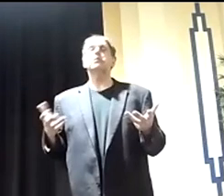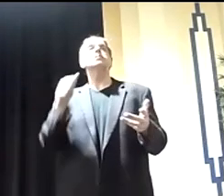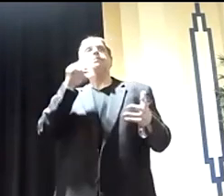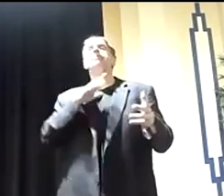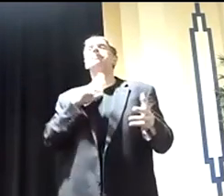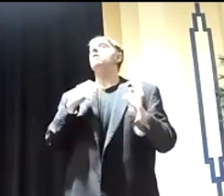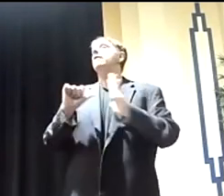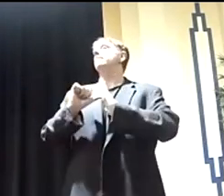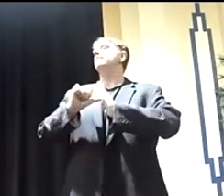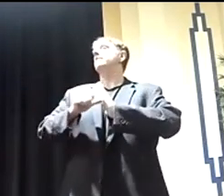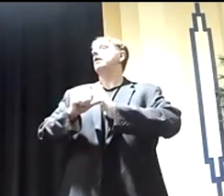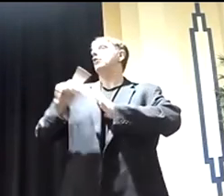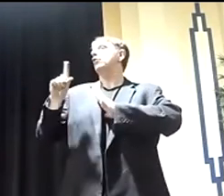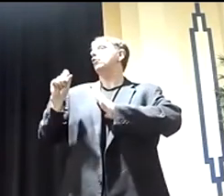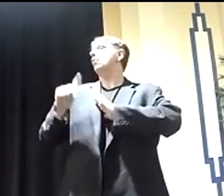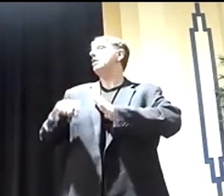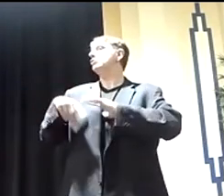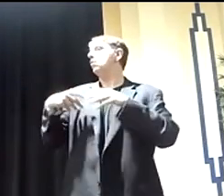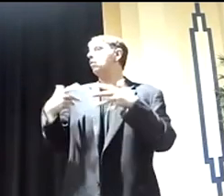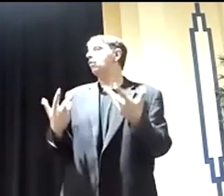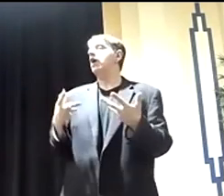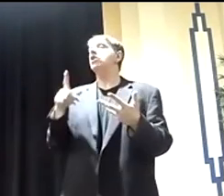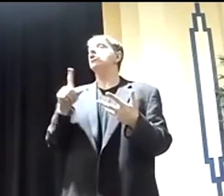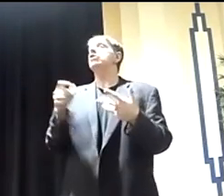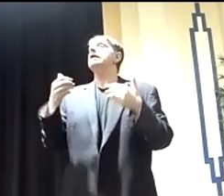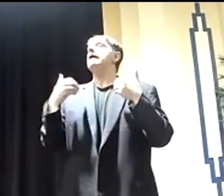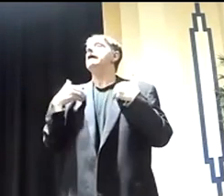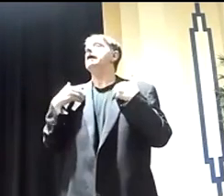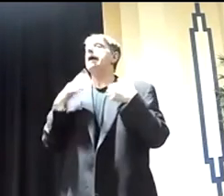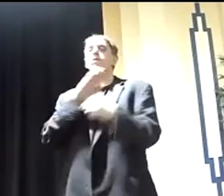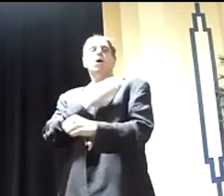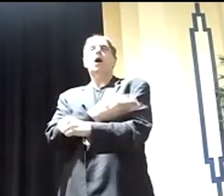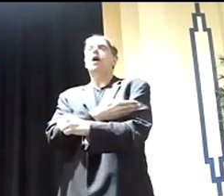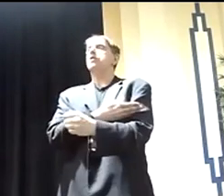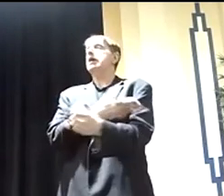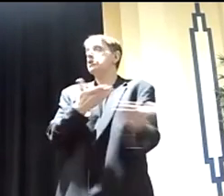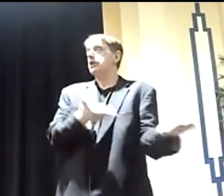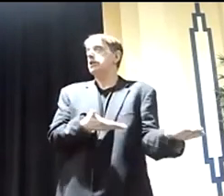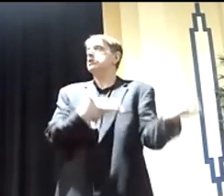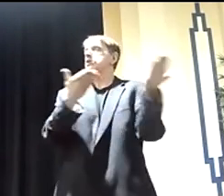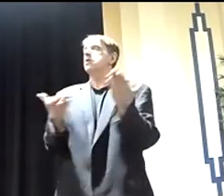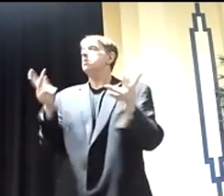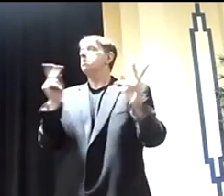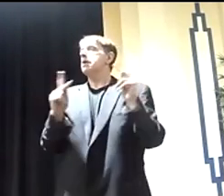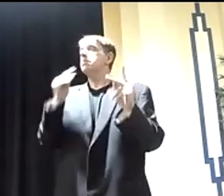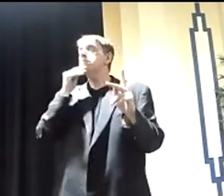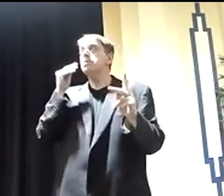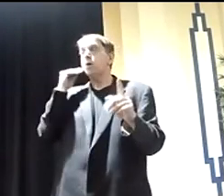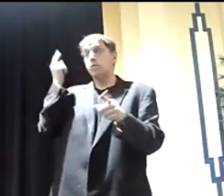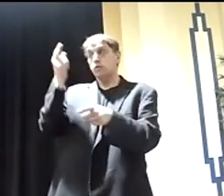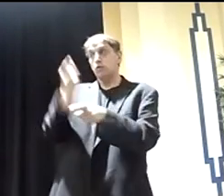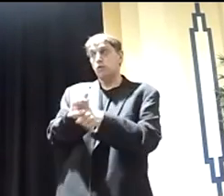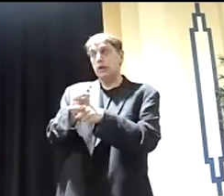wanted to point out, I think the question was, should he have had authorization to bring people home? Is that correct? If that's correct,